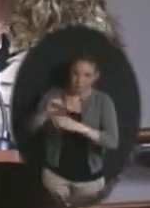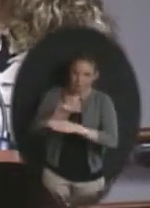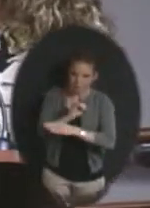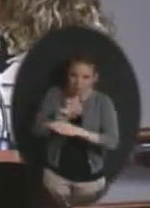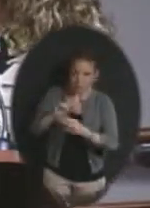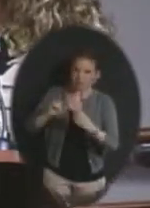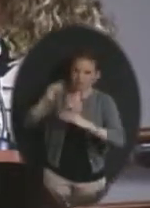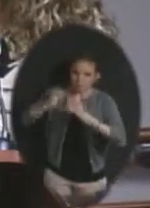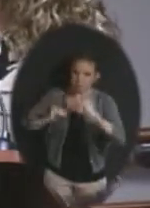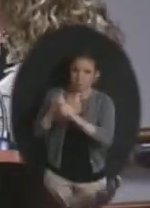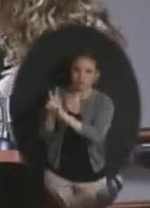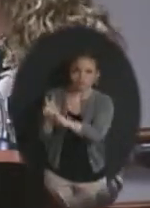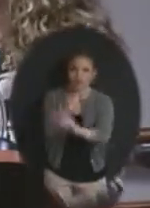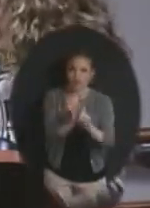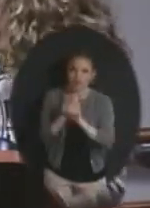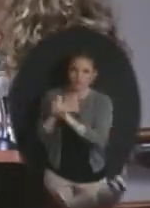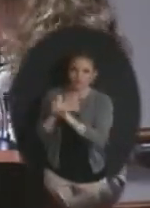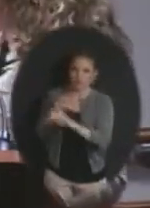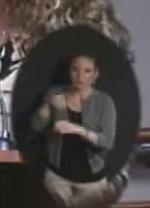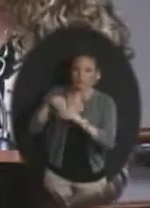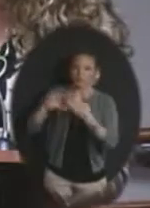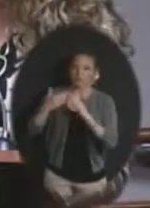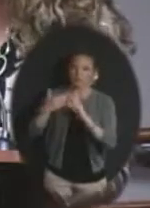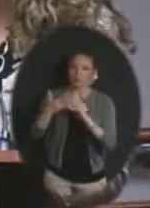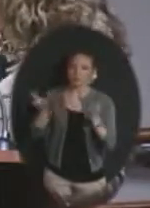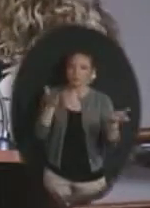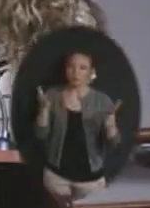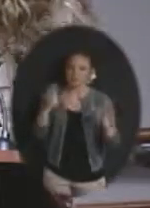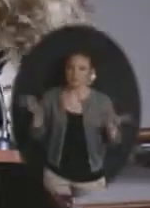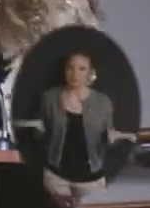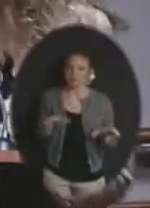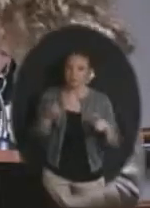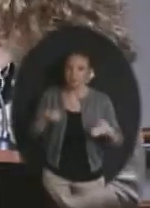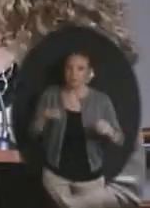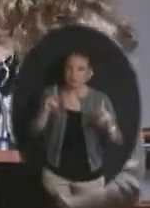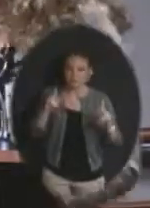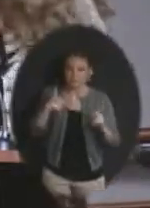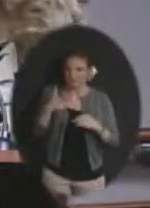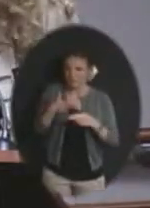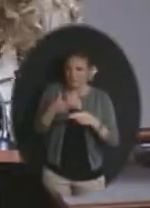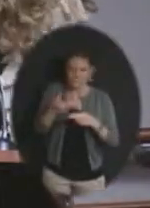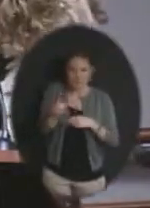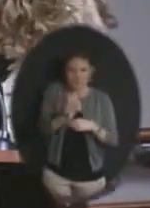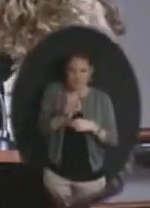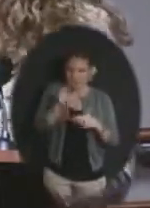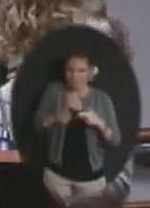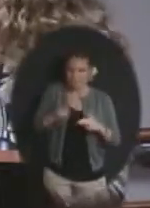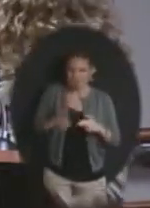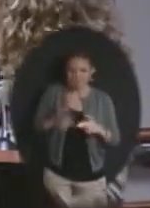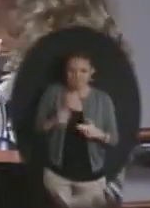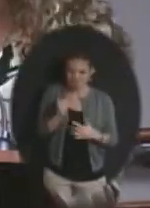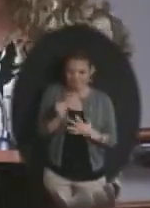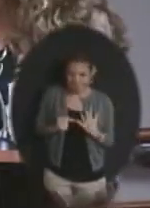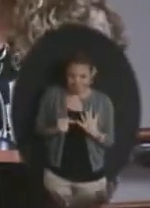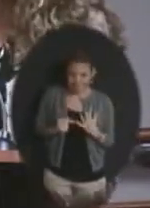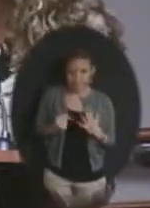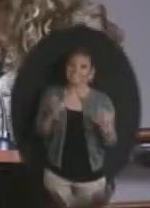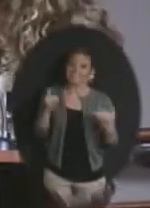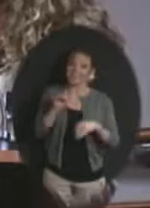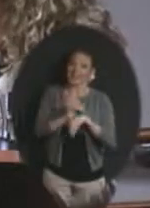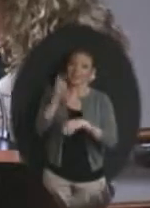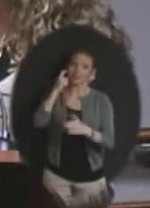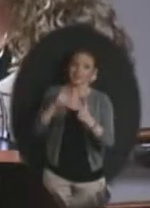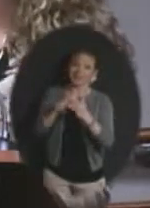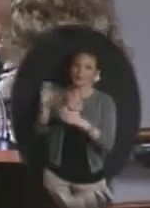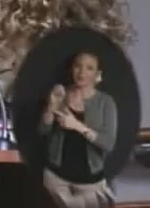and job shadows, and also take part in community service opportunities, and these are just to name a few. Tonight, we recognize the